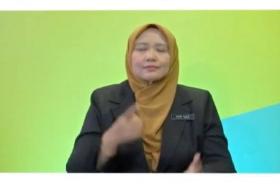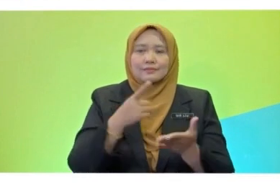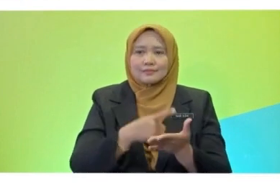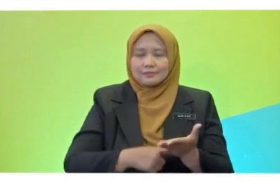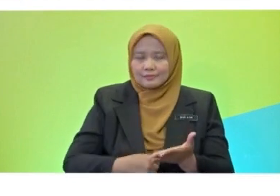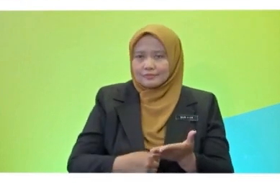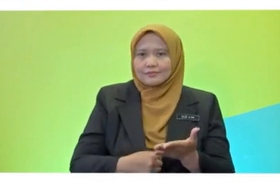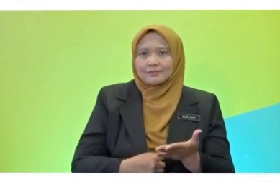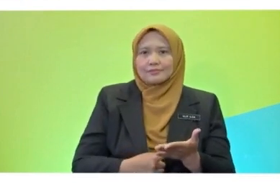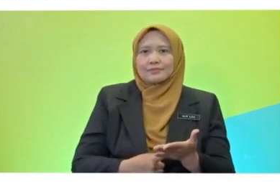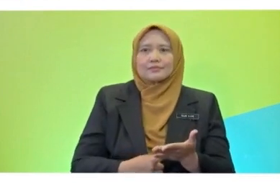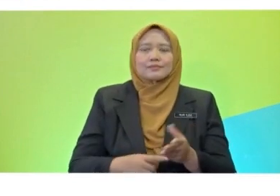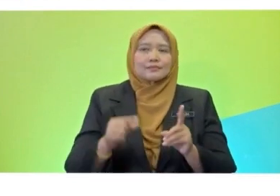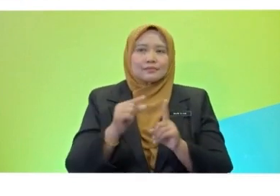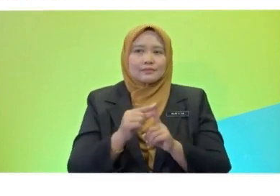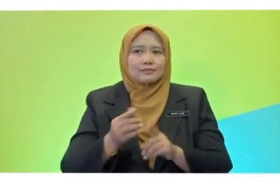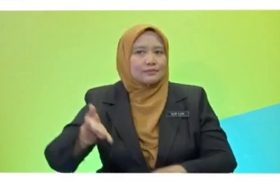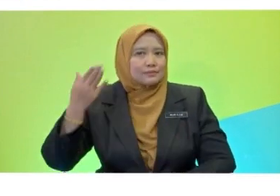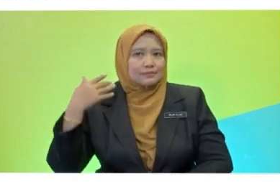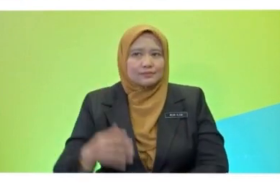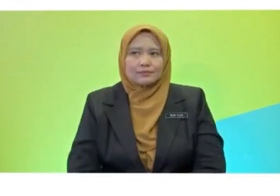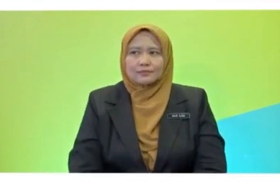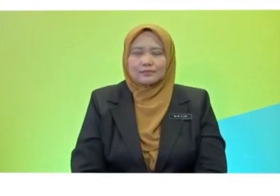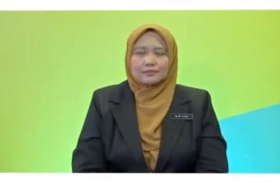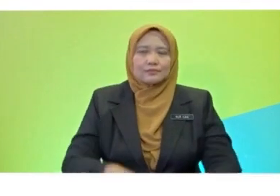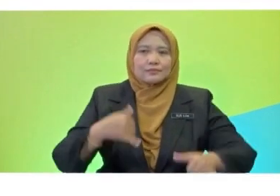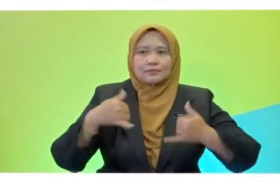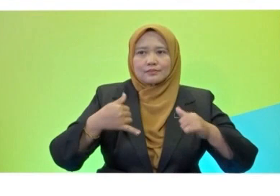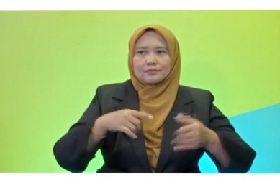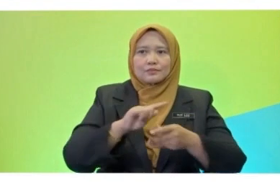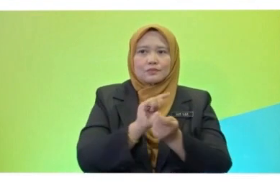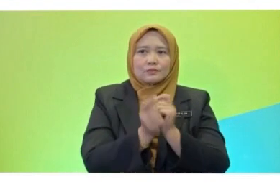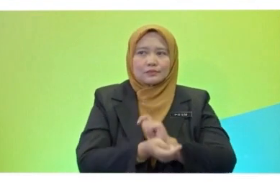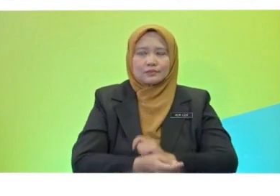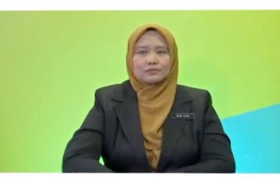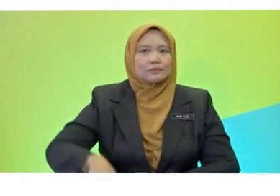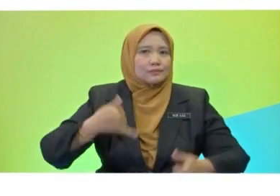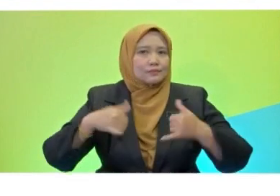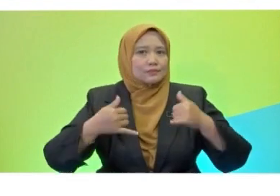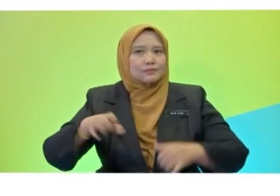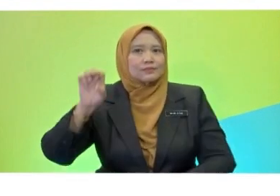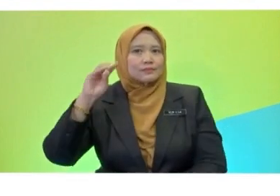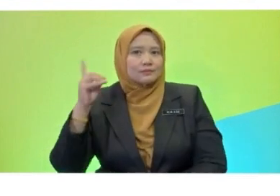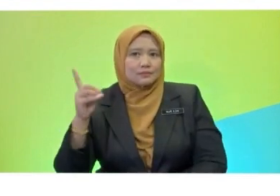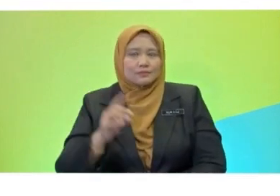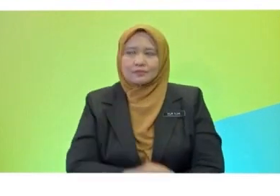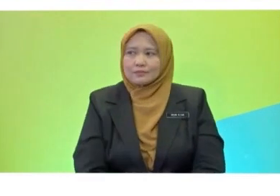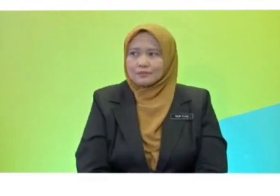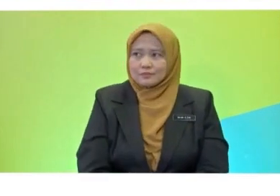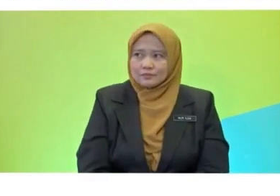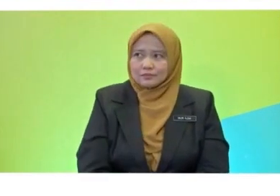tense for play? The past tense for play is played. Played. And